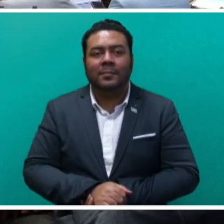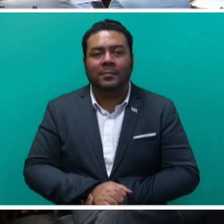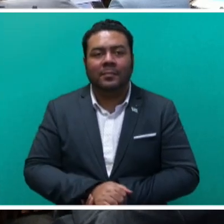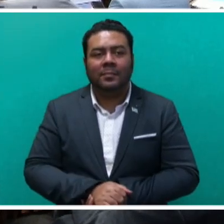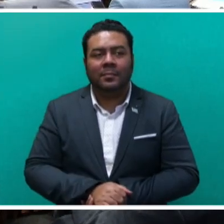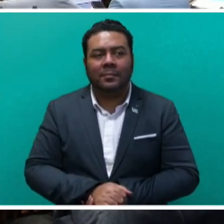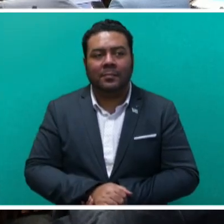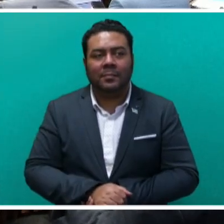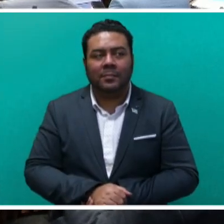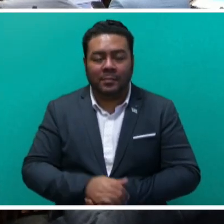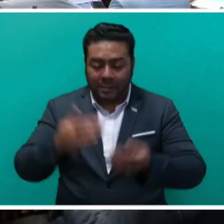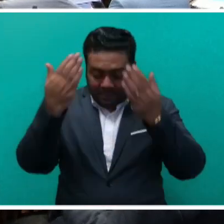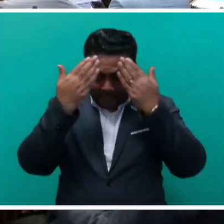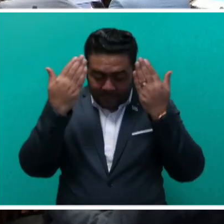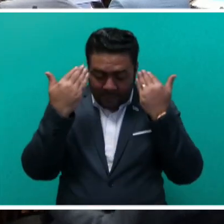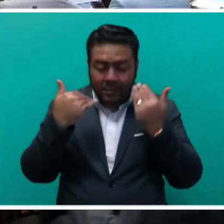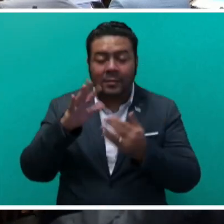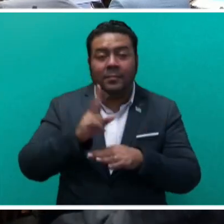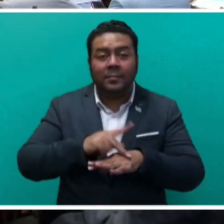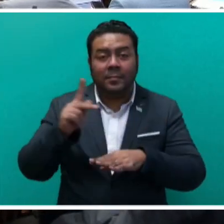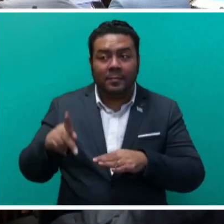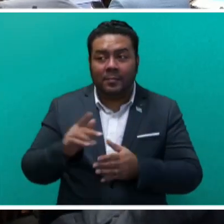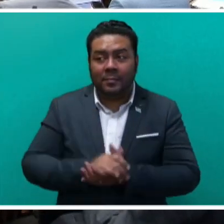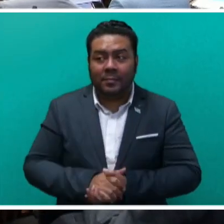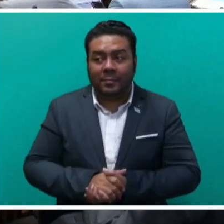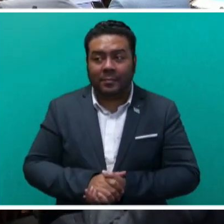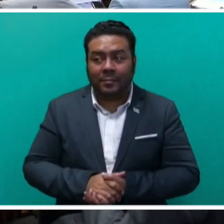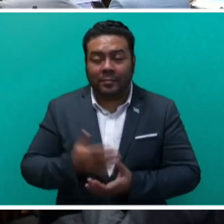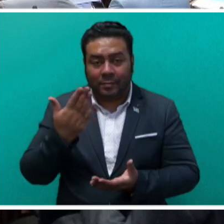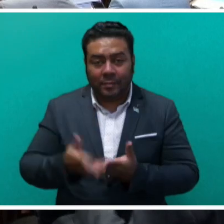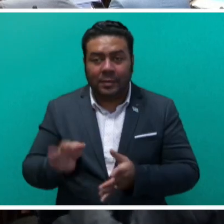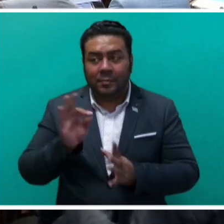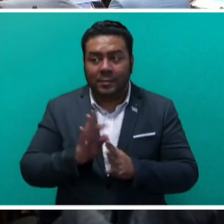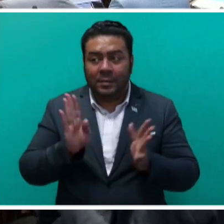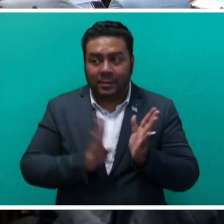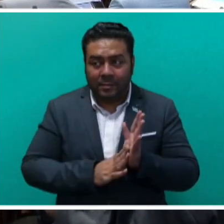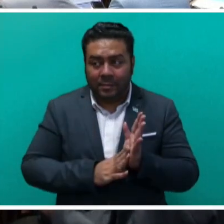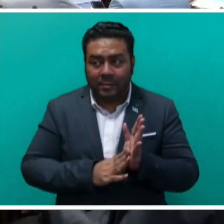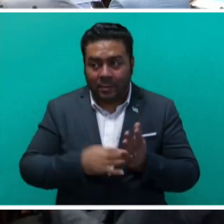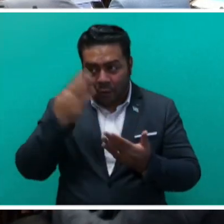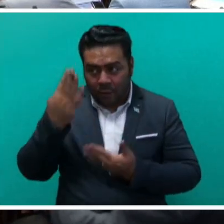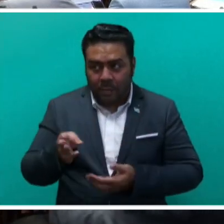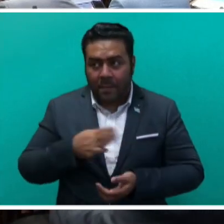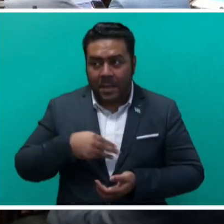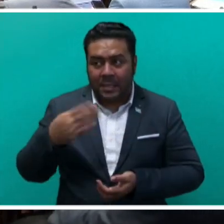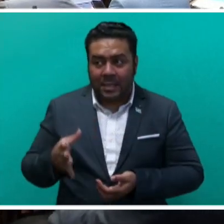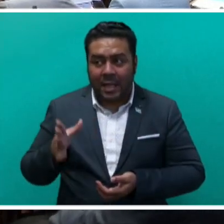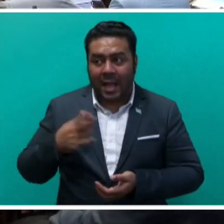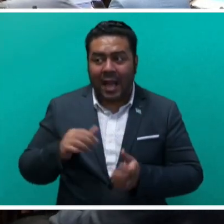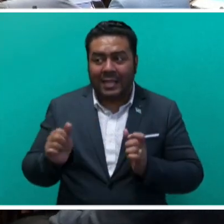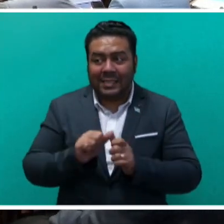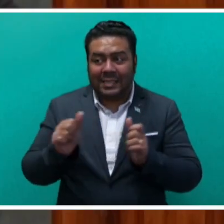The Honourable Speaker of Parliament, Honourable Prime Minister, Honourable Ministers and Assistant Ministers,